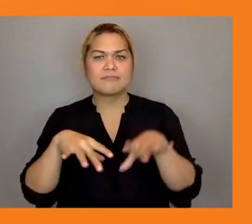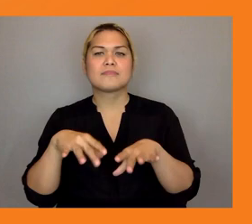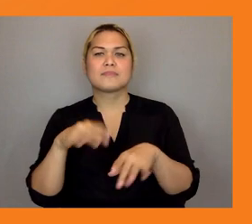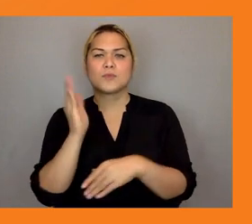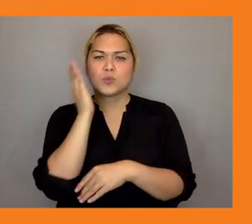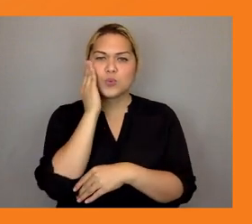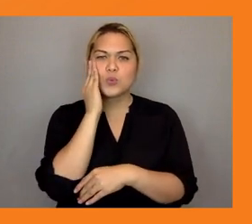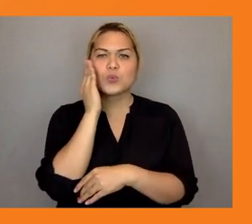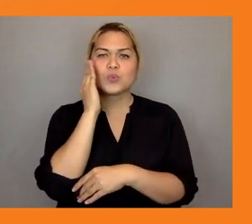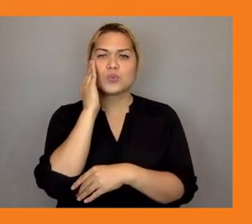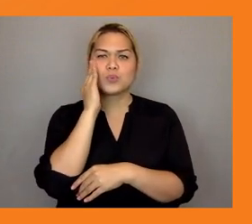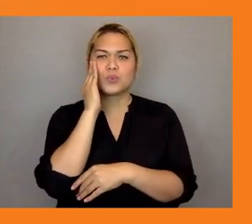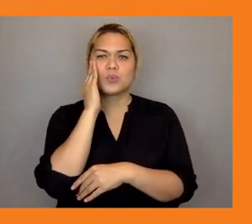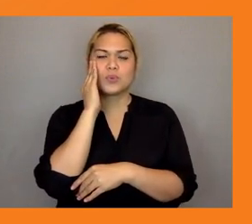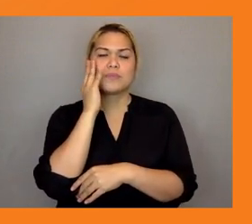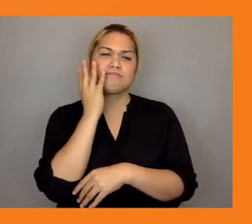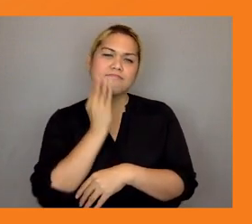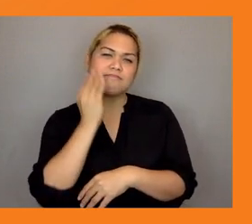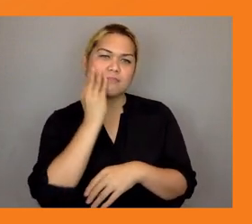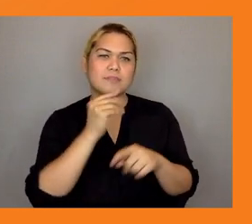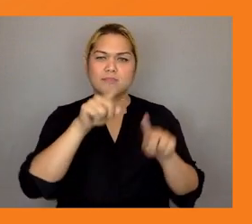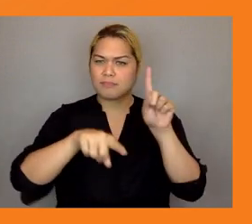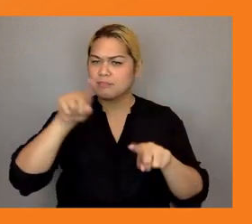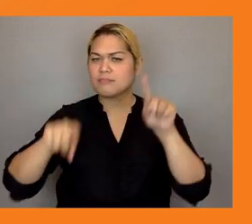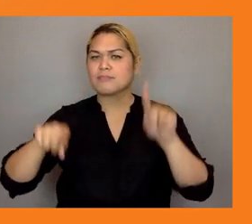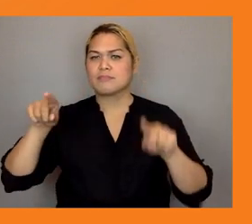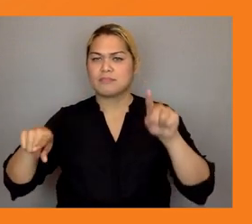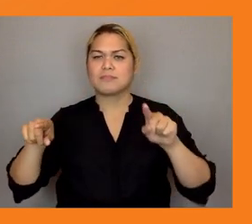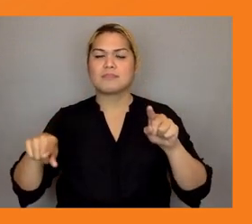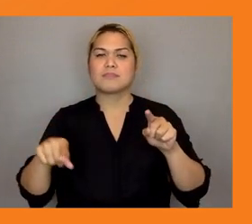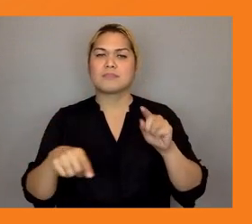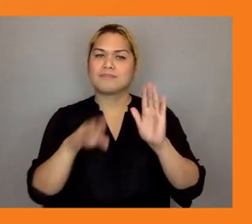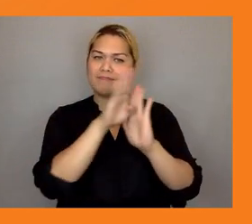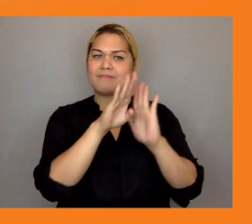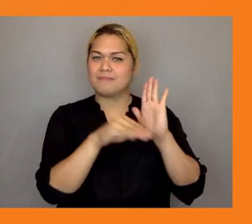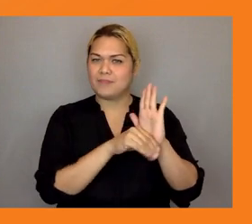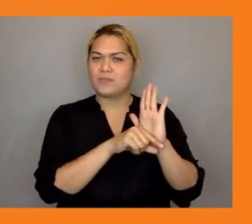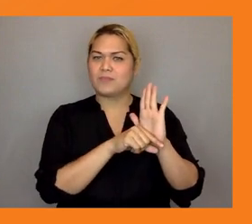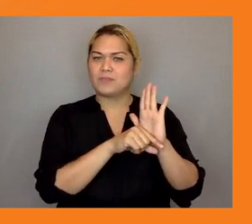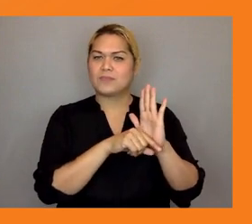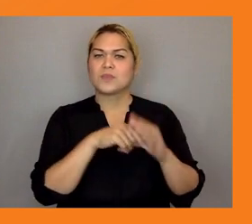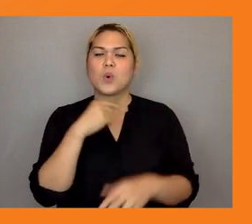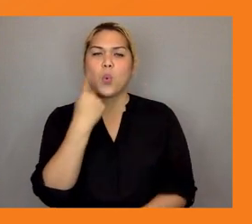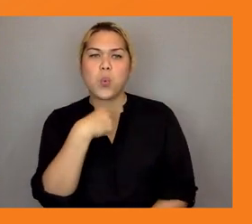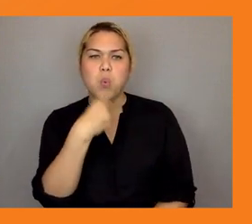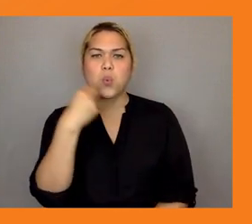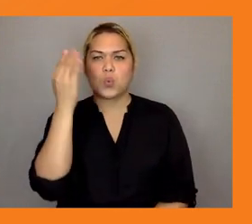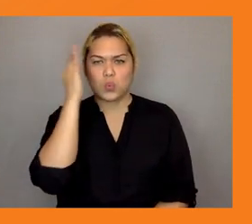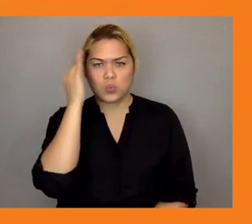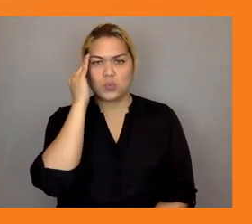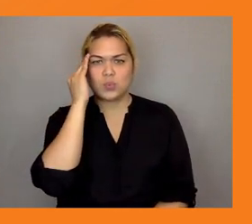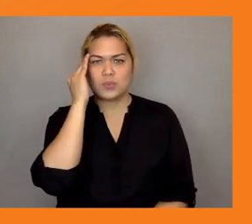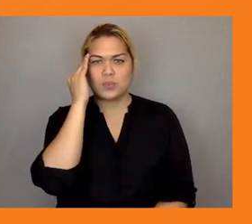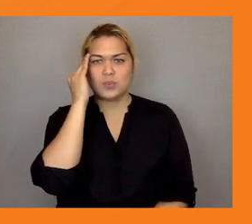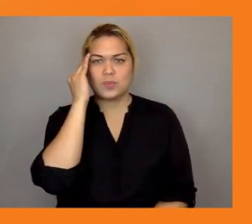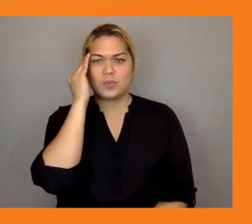especially those who are often marginalized it is clear that we need to change the way we were we need to